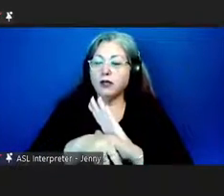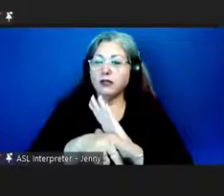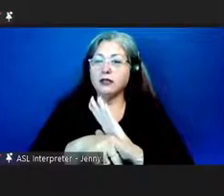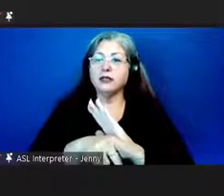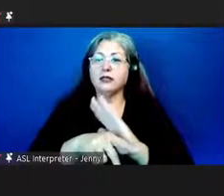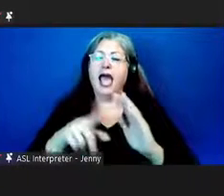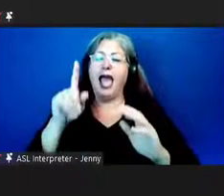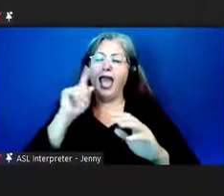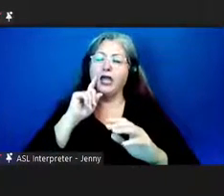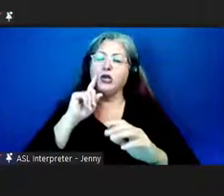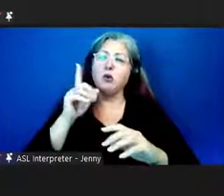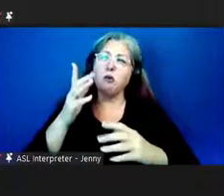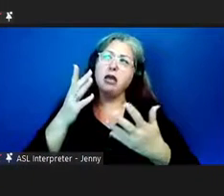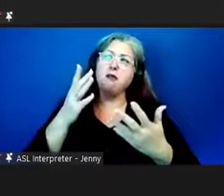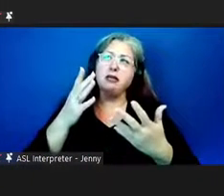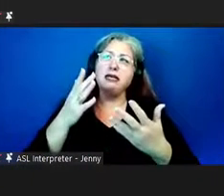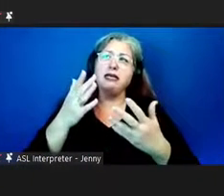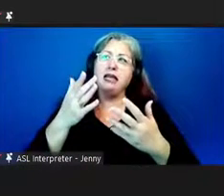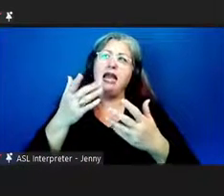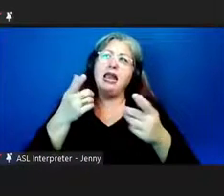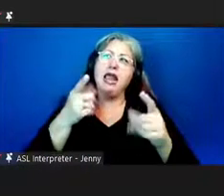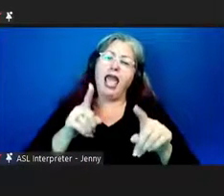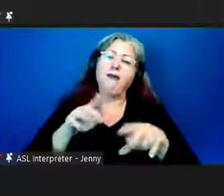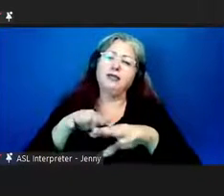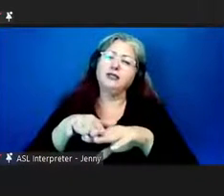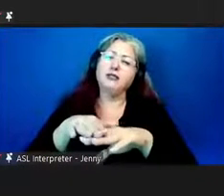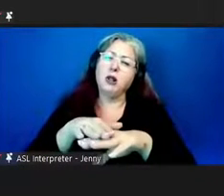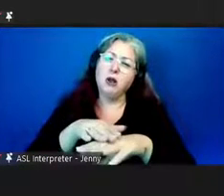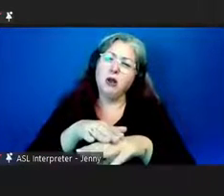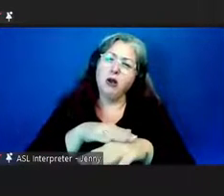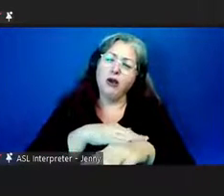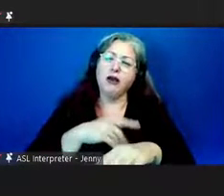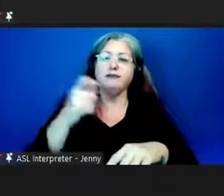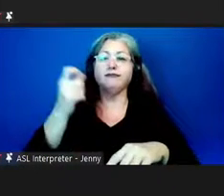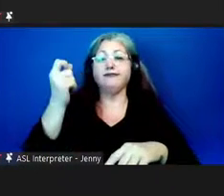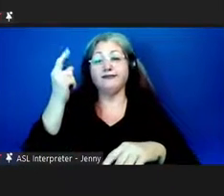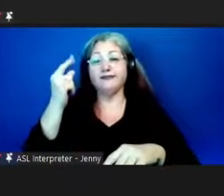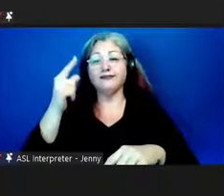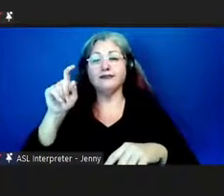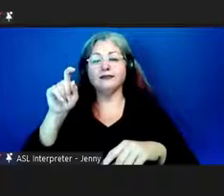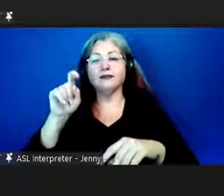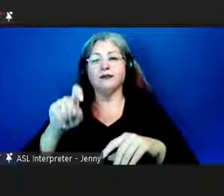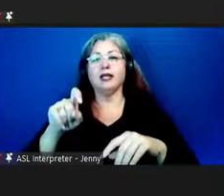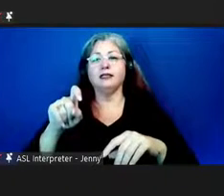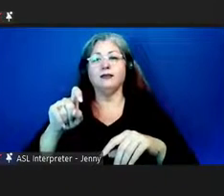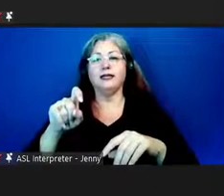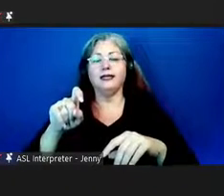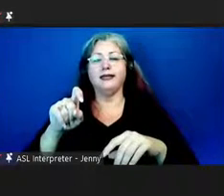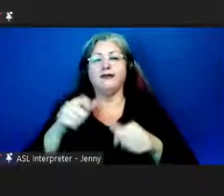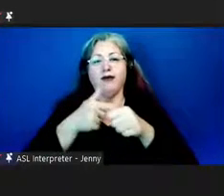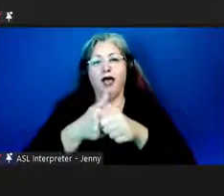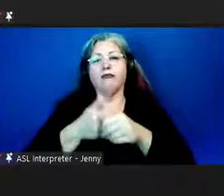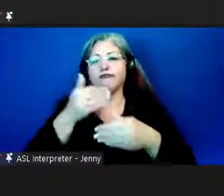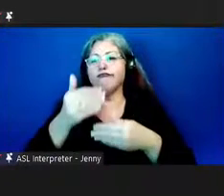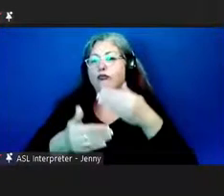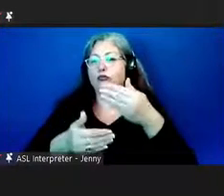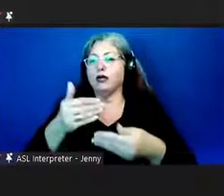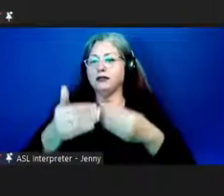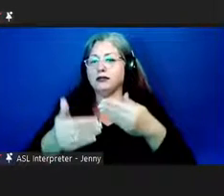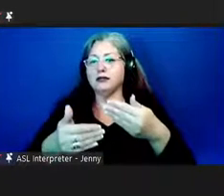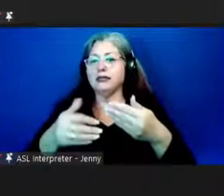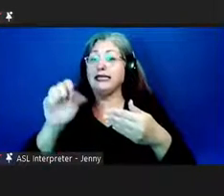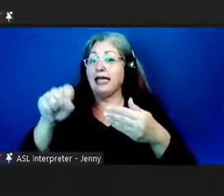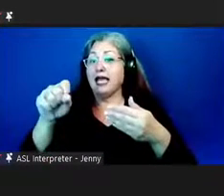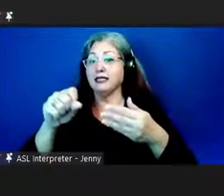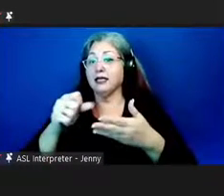gradually get about come about doing it. But of course, it has to be a process. And it helps